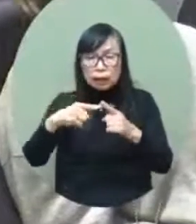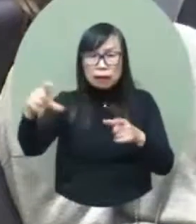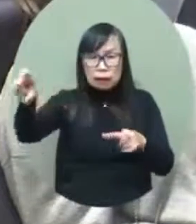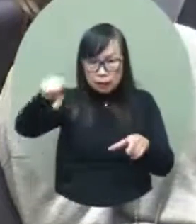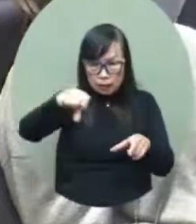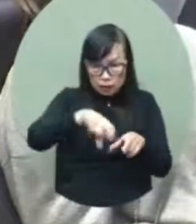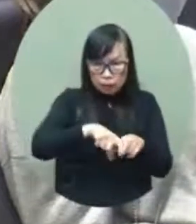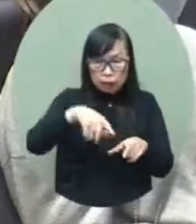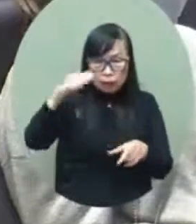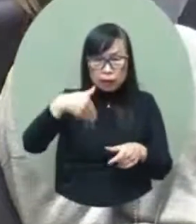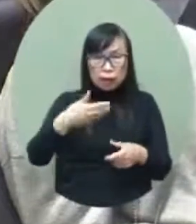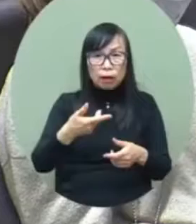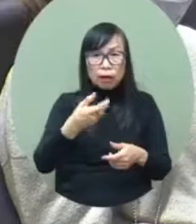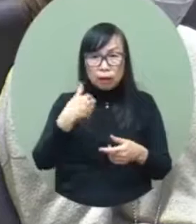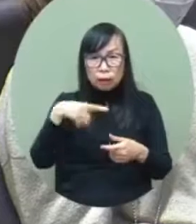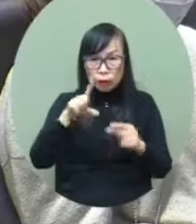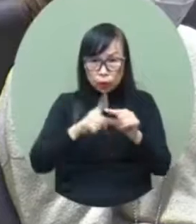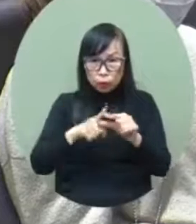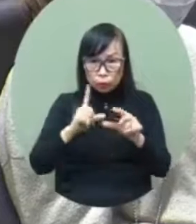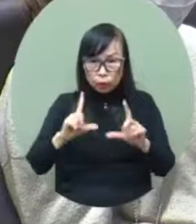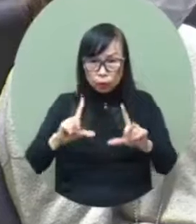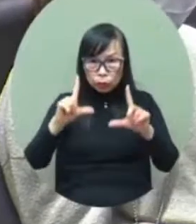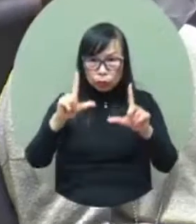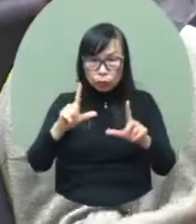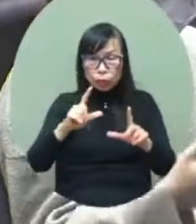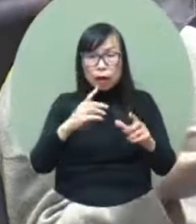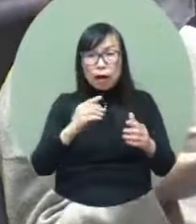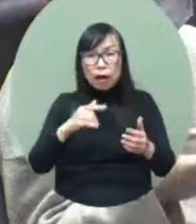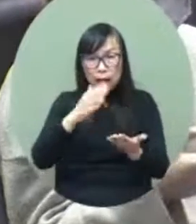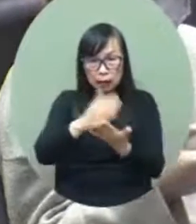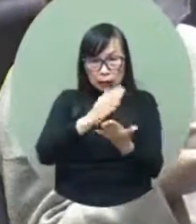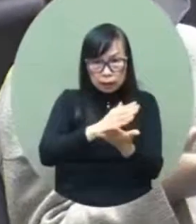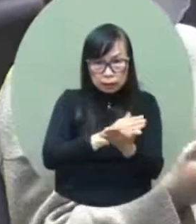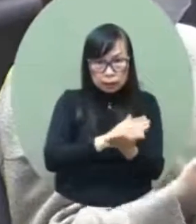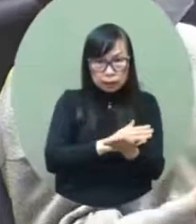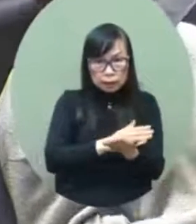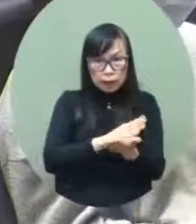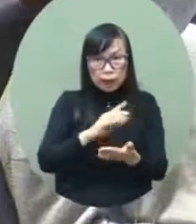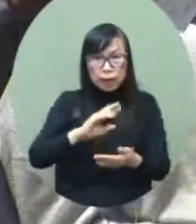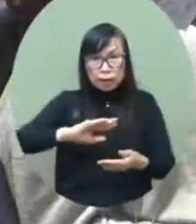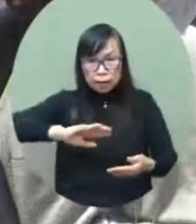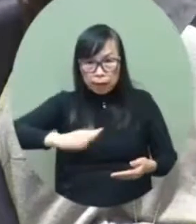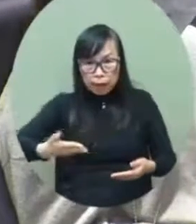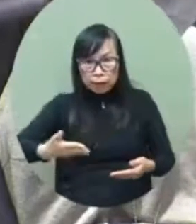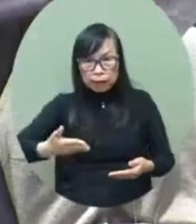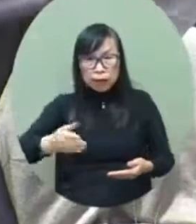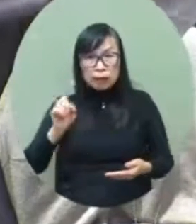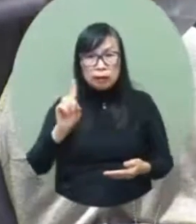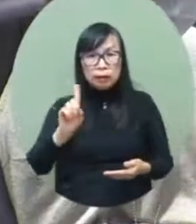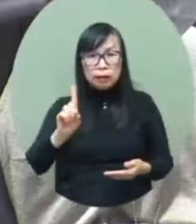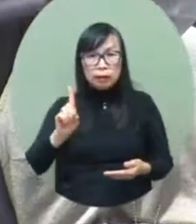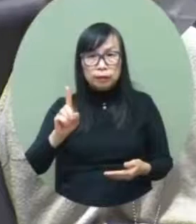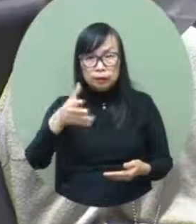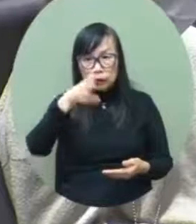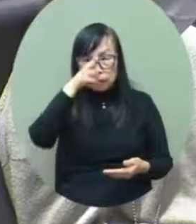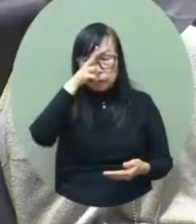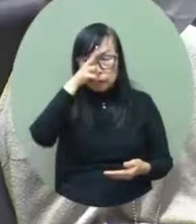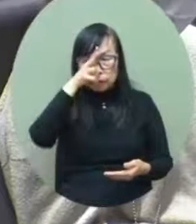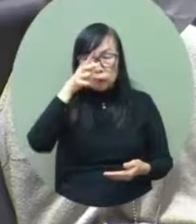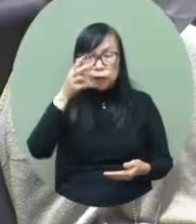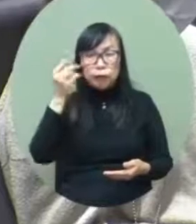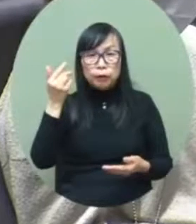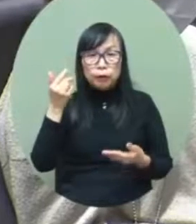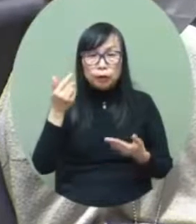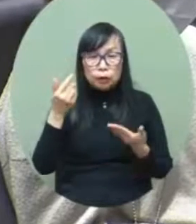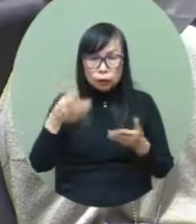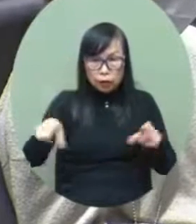what extent um do you feel that this reflects the government's efforts to diversify invest investment assets will you be seeking to